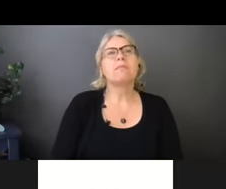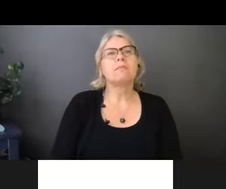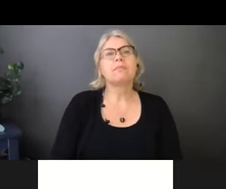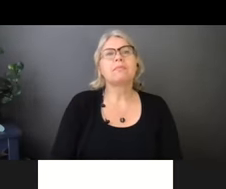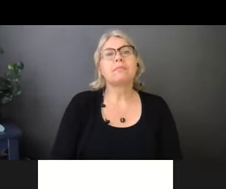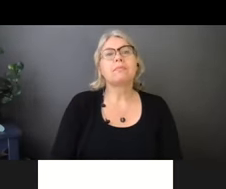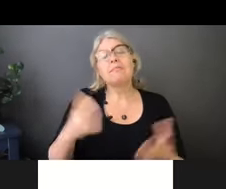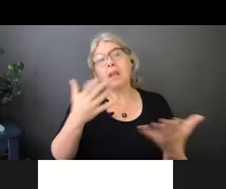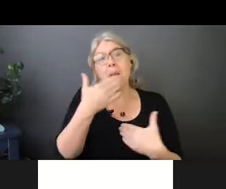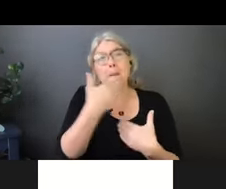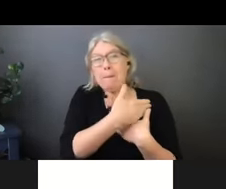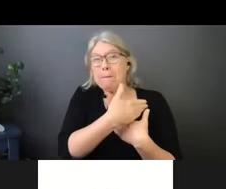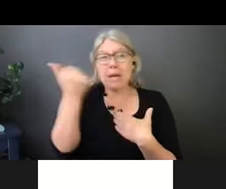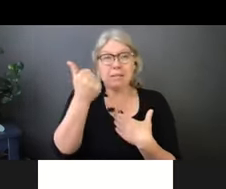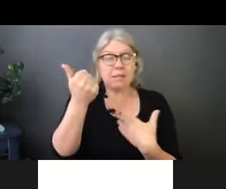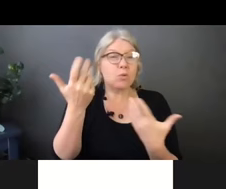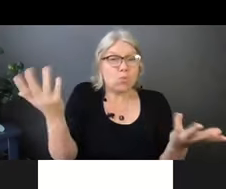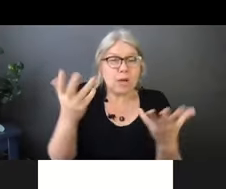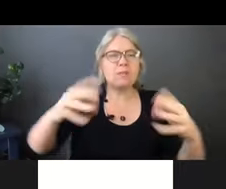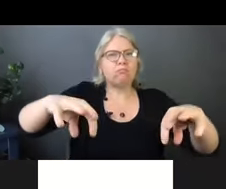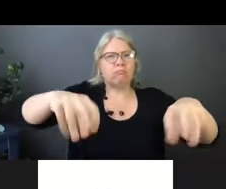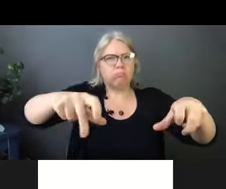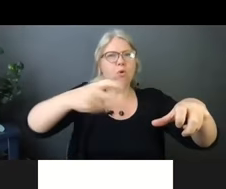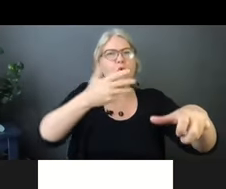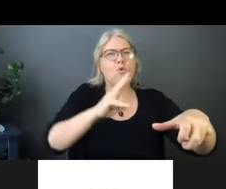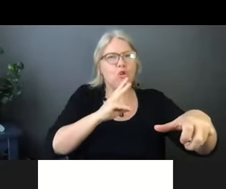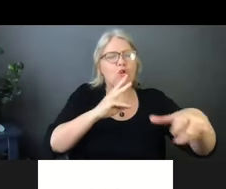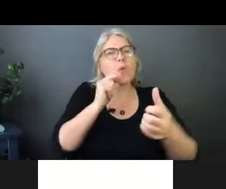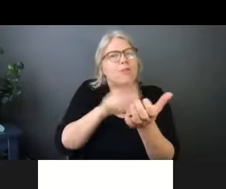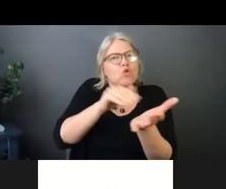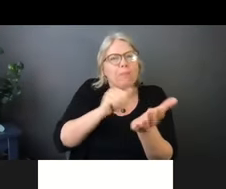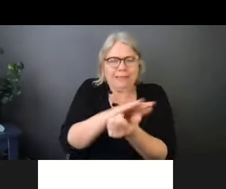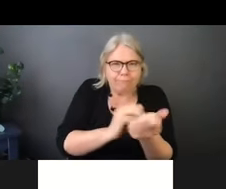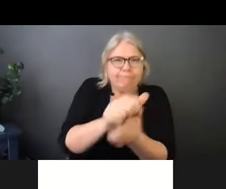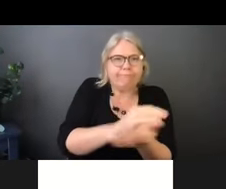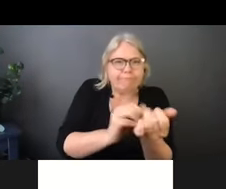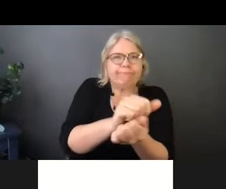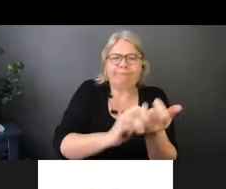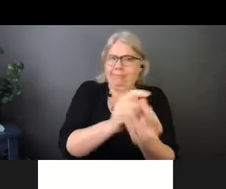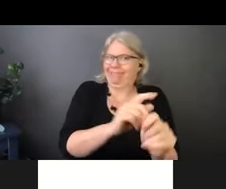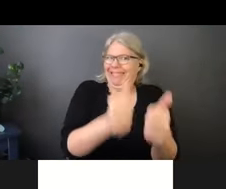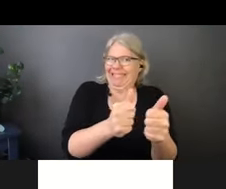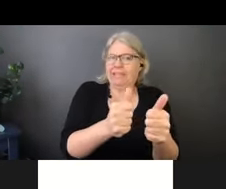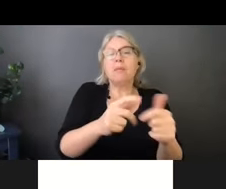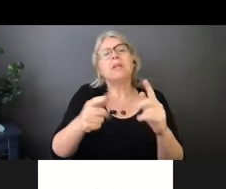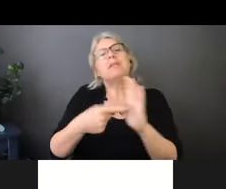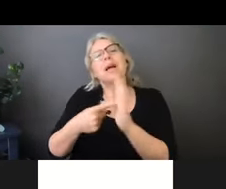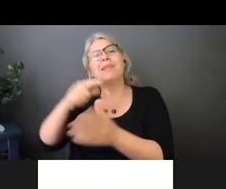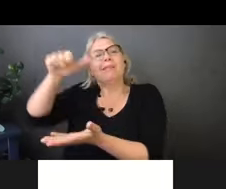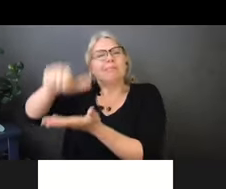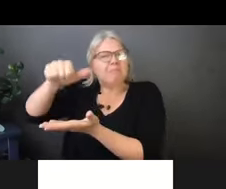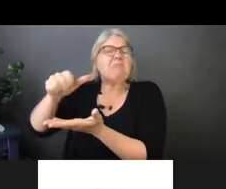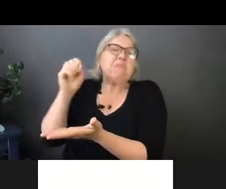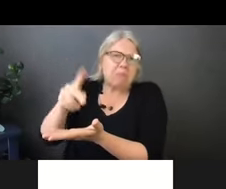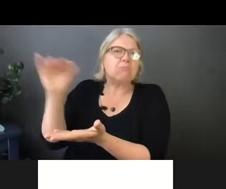readily as available as alcohol-based hand rubs. Okay, thanks, John. So if you have an illness, you must